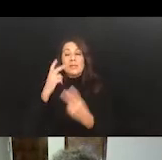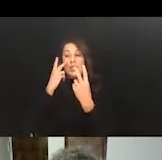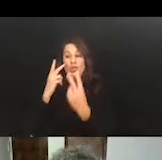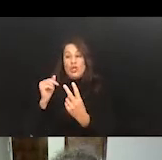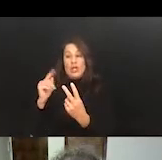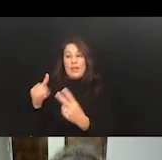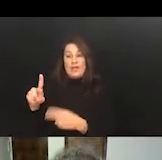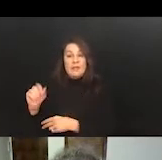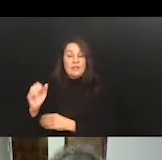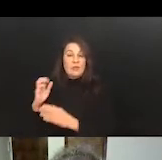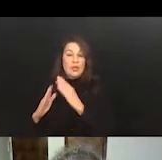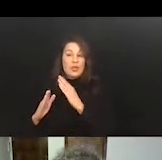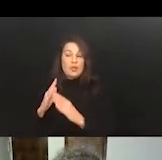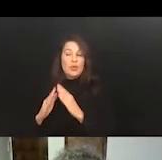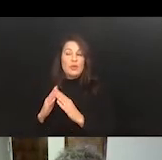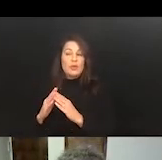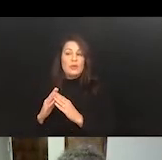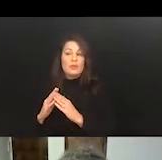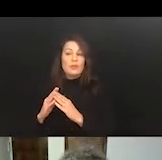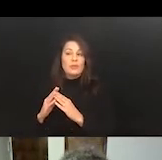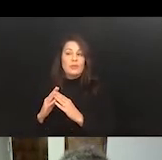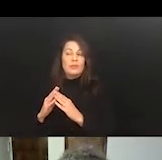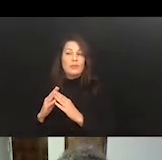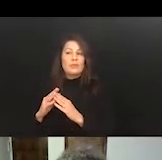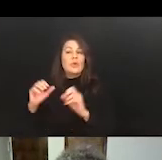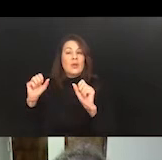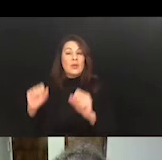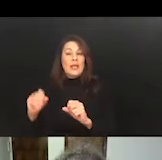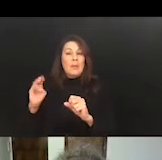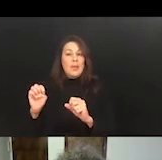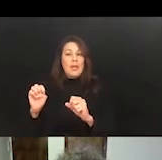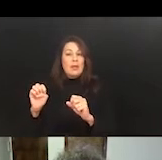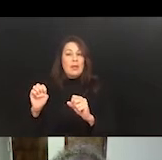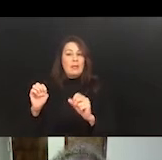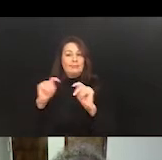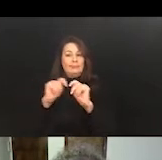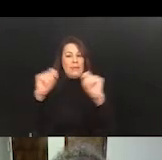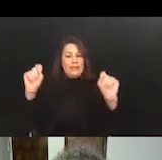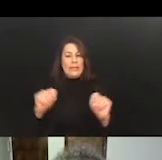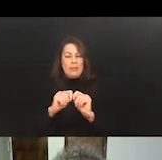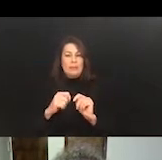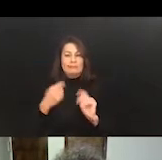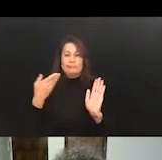to be, in many ways, I think, can be a template, and can offer a template, because